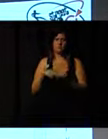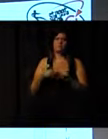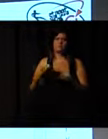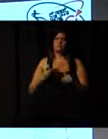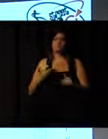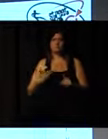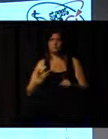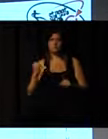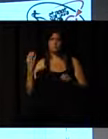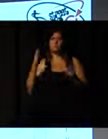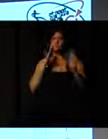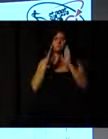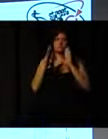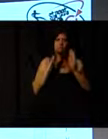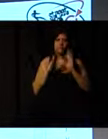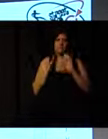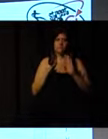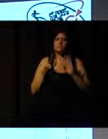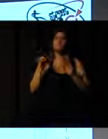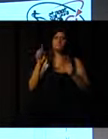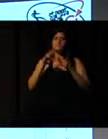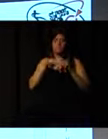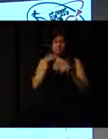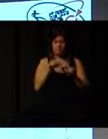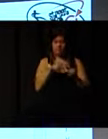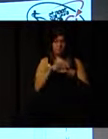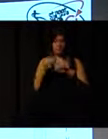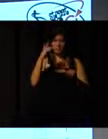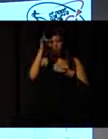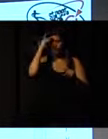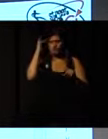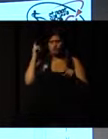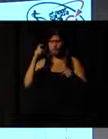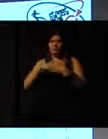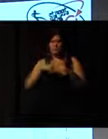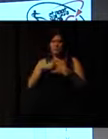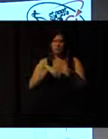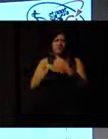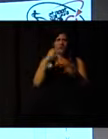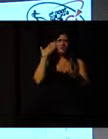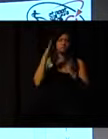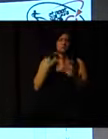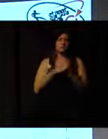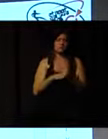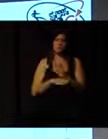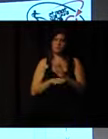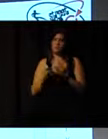through their advocacy of our programmes. And again, they'll become the face of the programme.